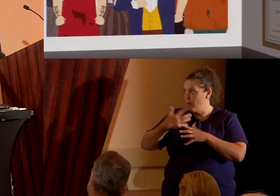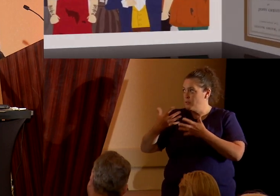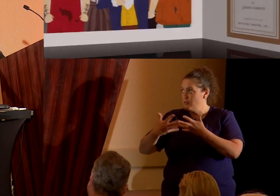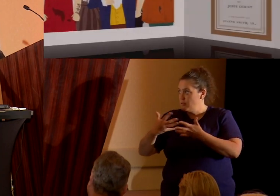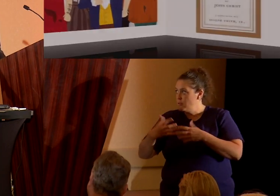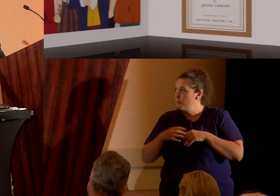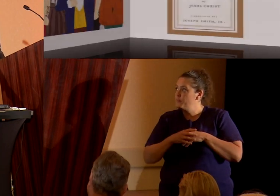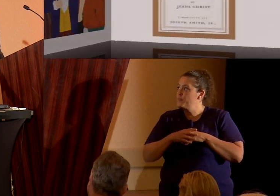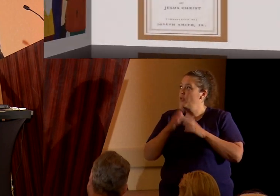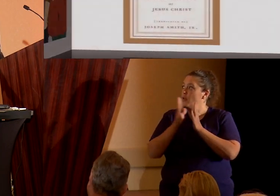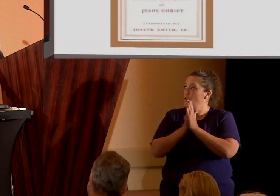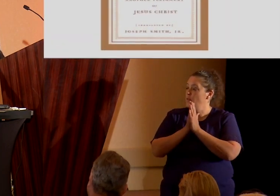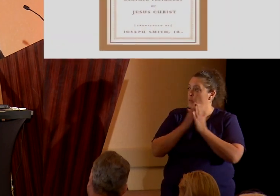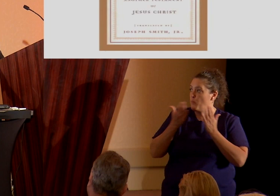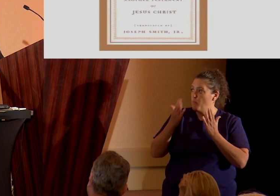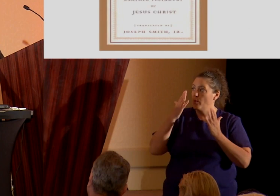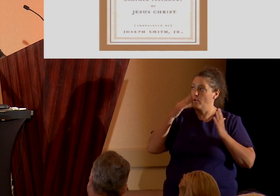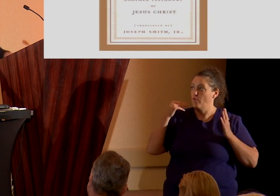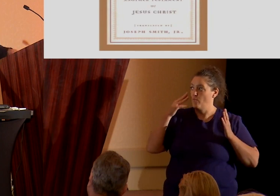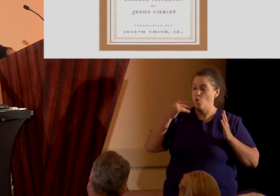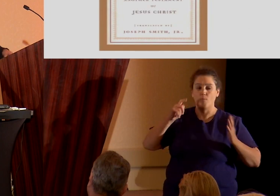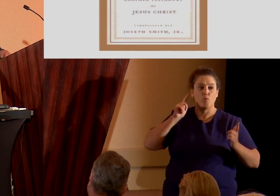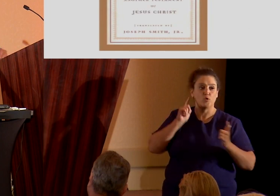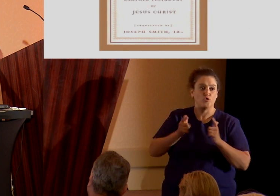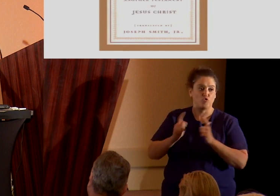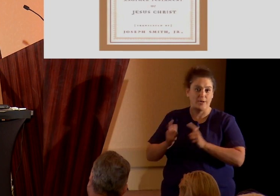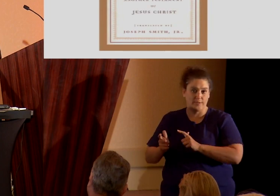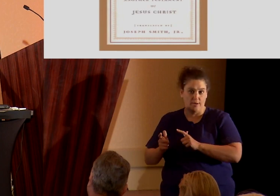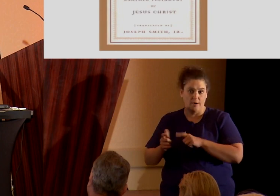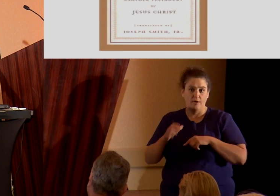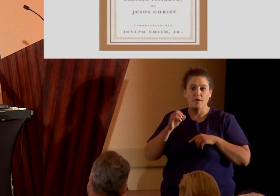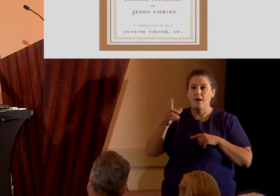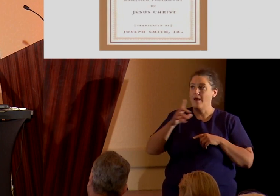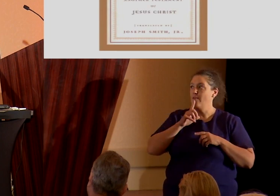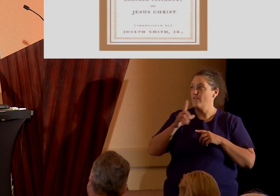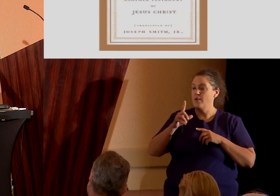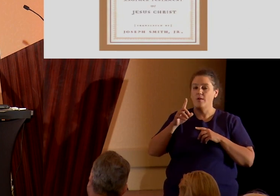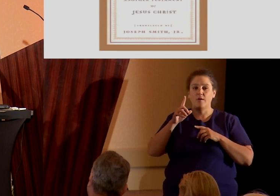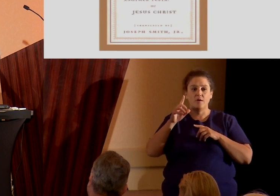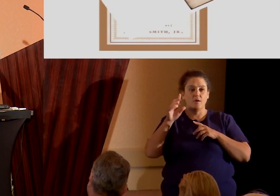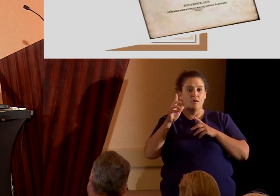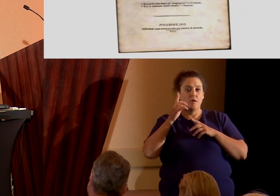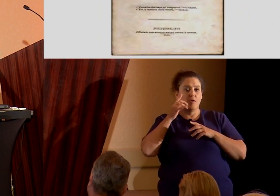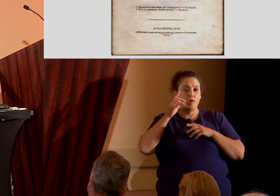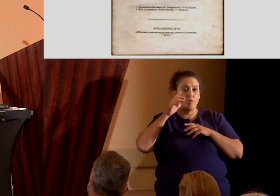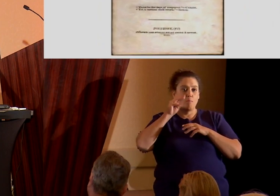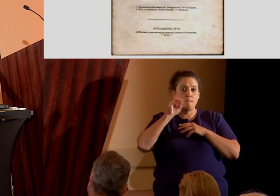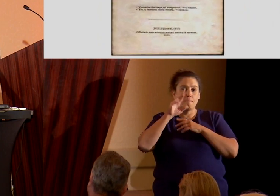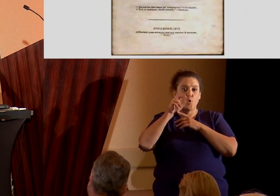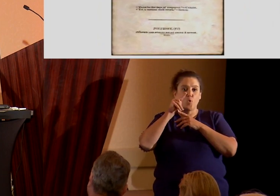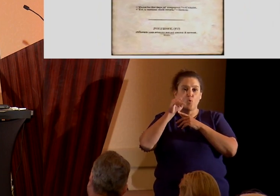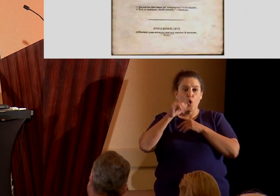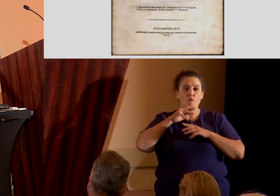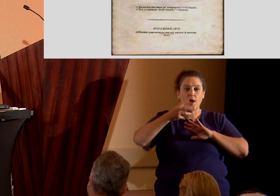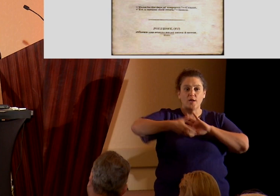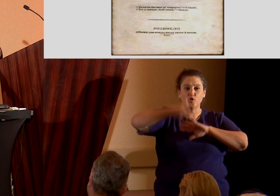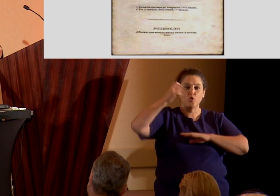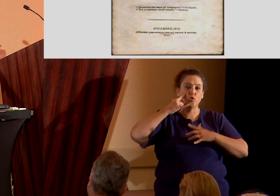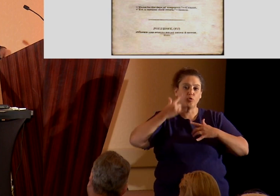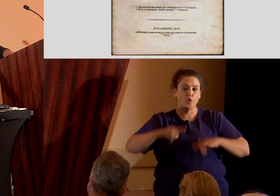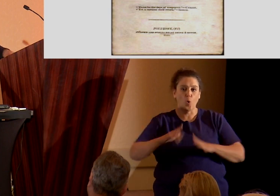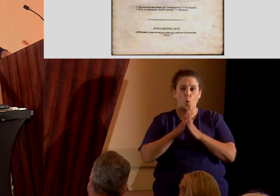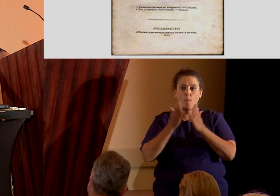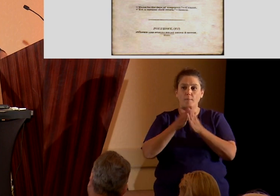well, the Book of Mormon was translated, and the gold plates were magically transported back to heaven by the angel Moroni, where apparently they